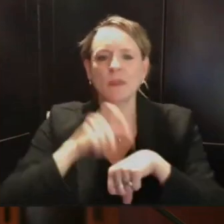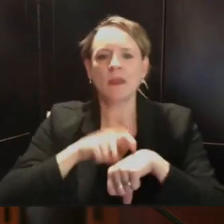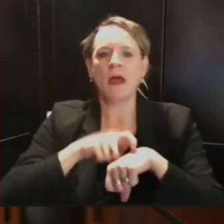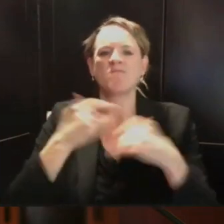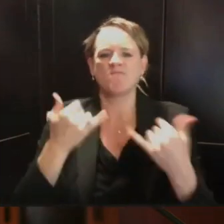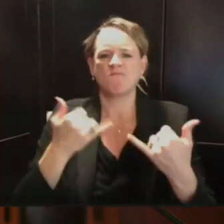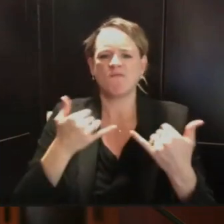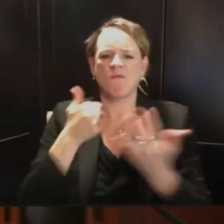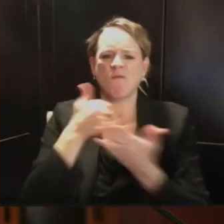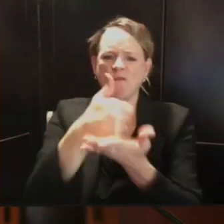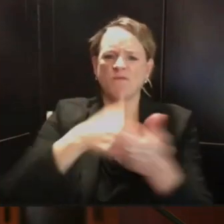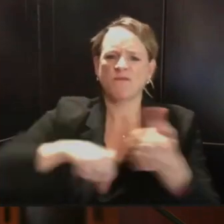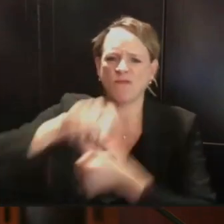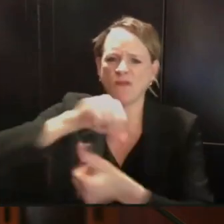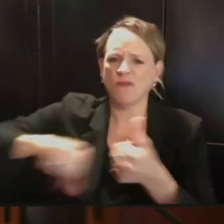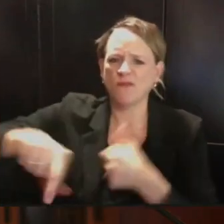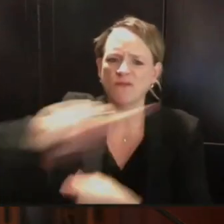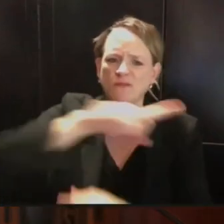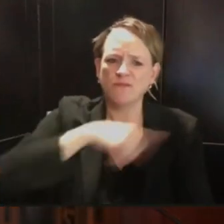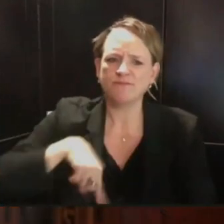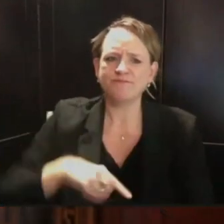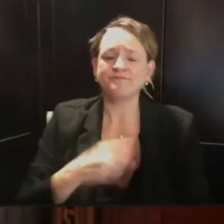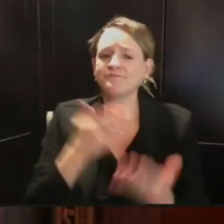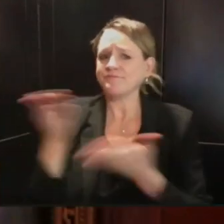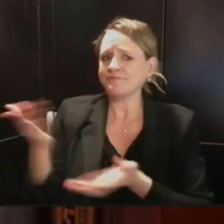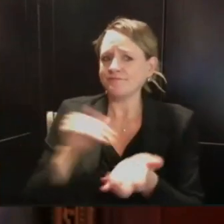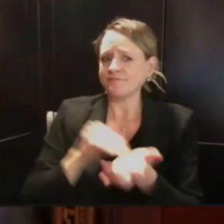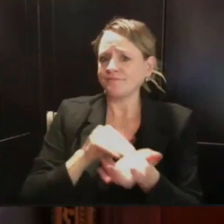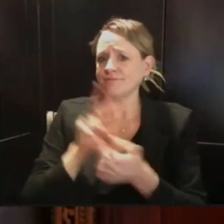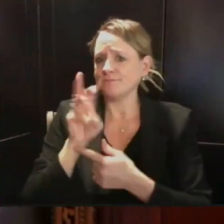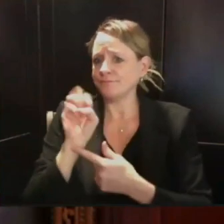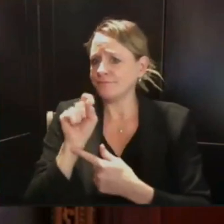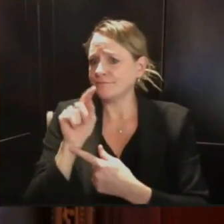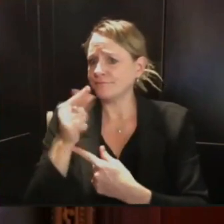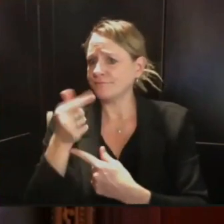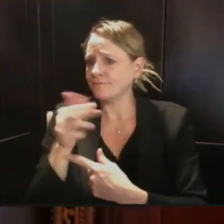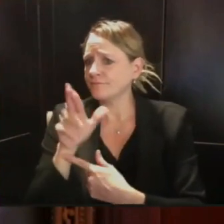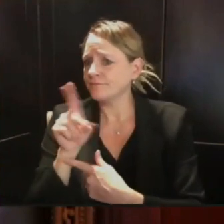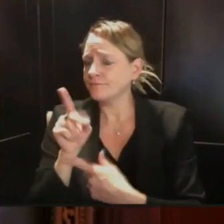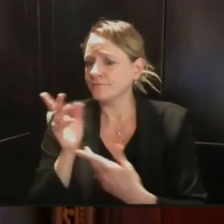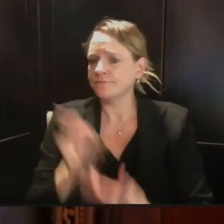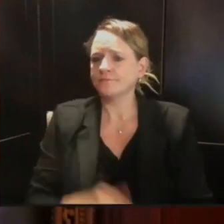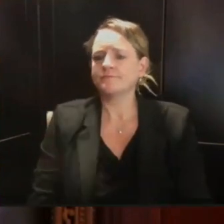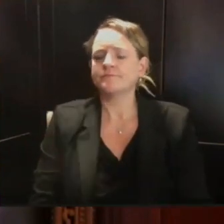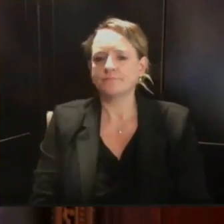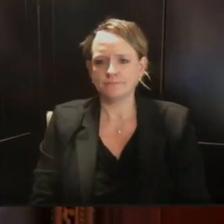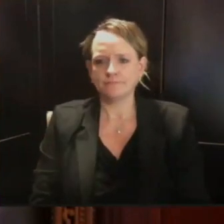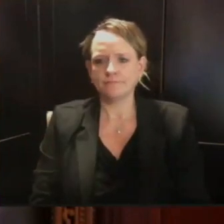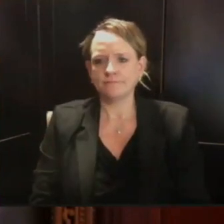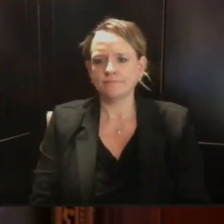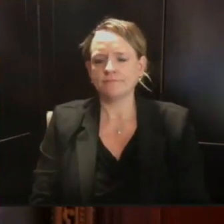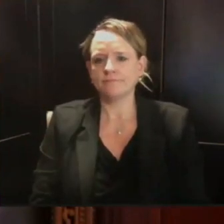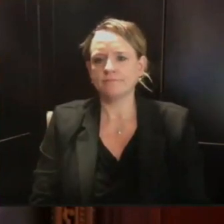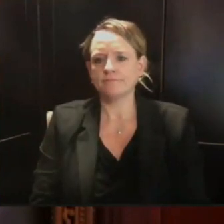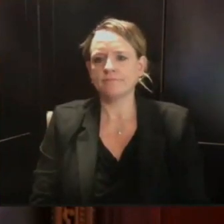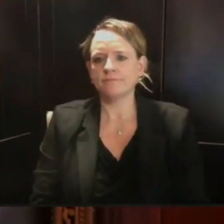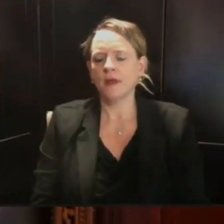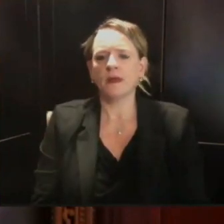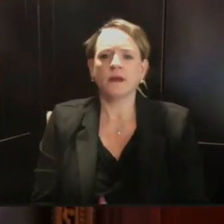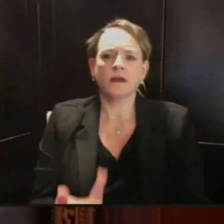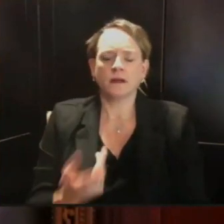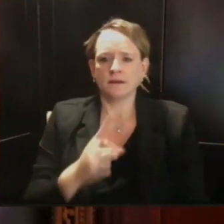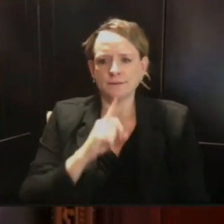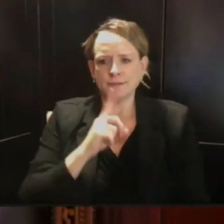say more? Well, I'd emphasize the fortunate thing is that we have strategies to minimize the impact of influenza